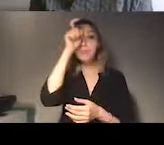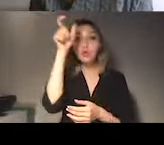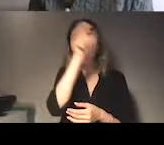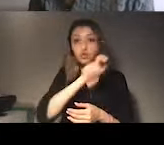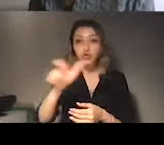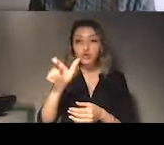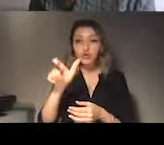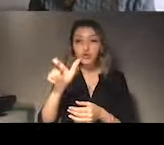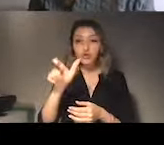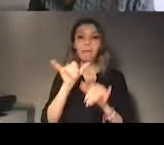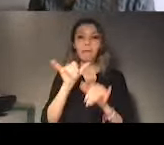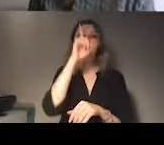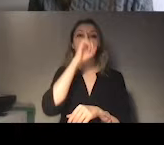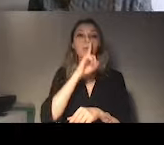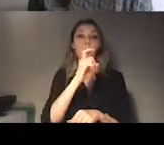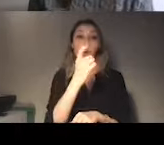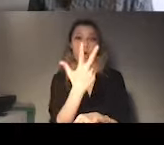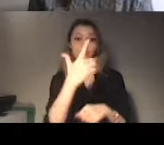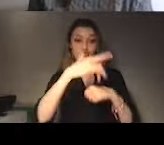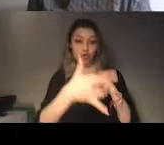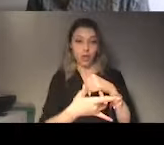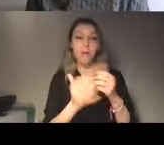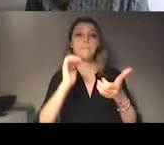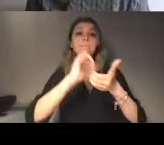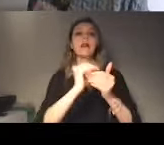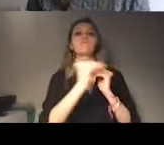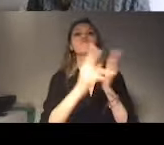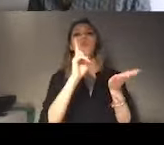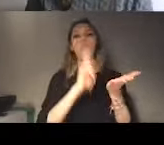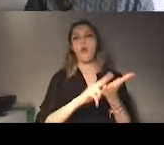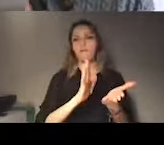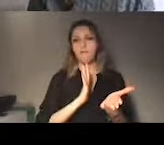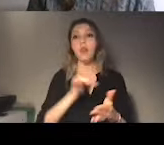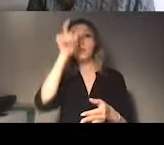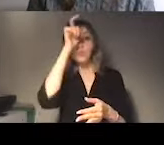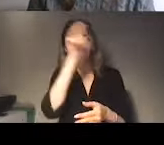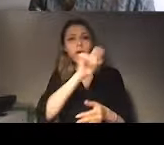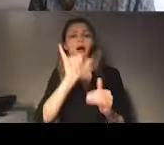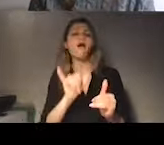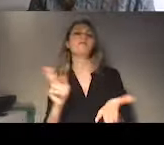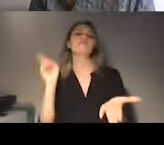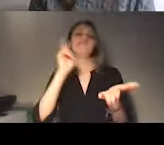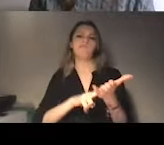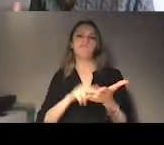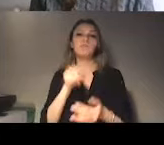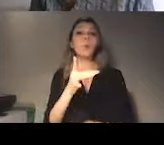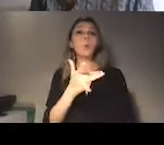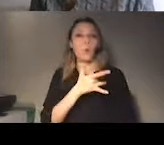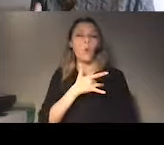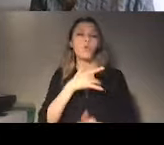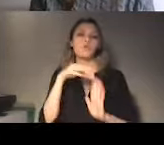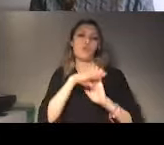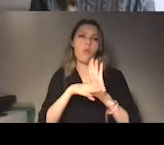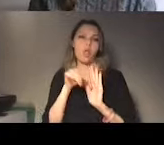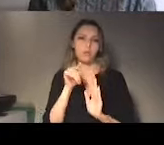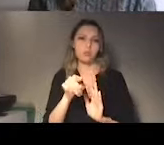has undergone this procedure. It's a voluntary procedure, and up to now all the countries on the UN member state have